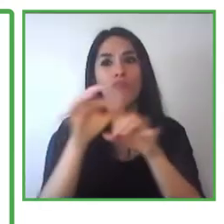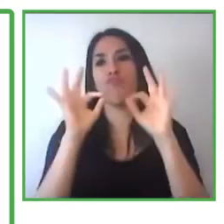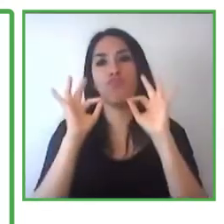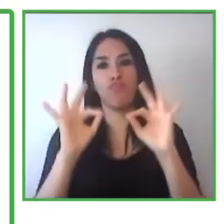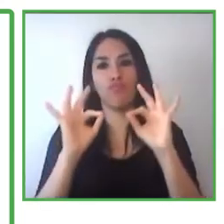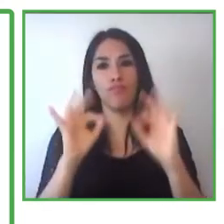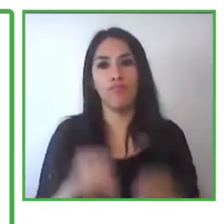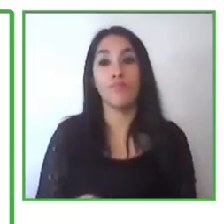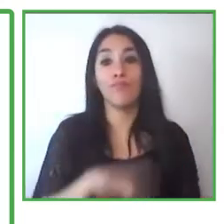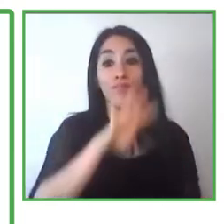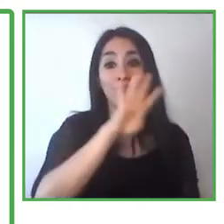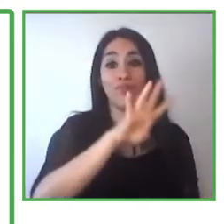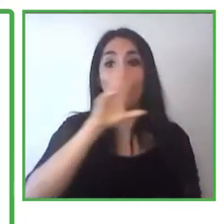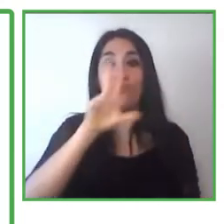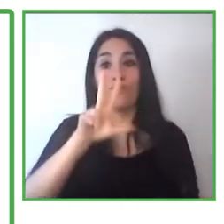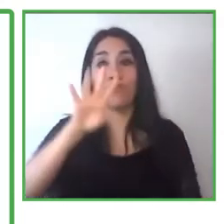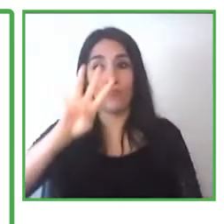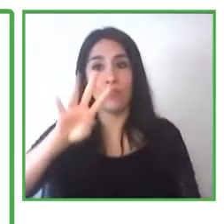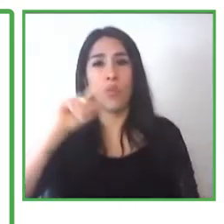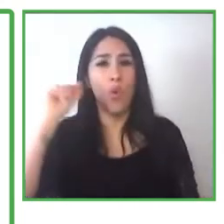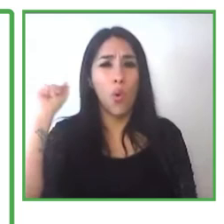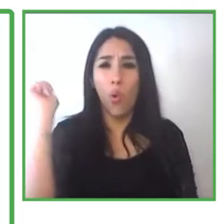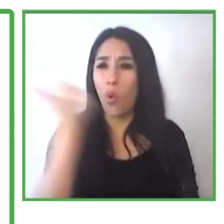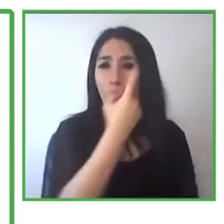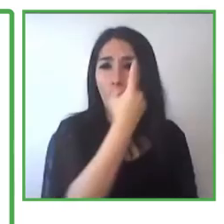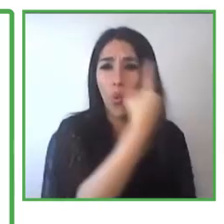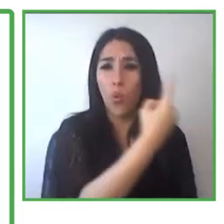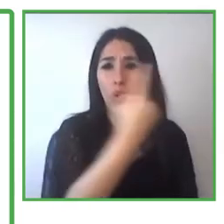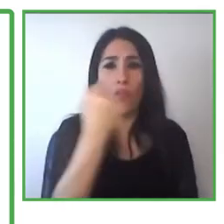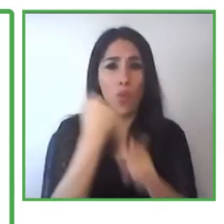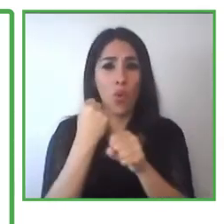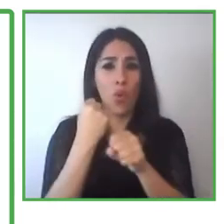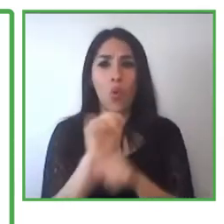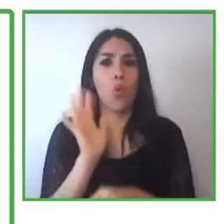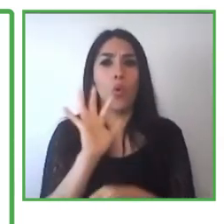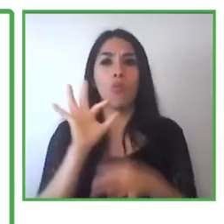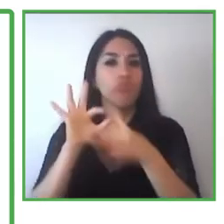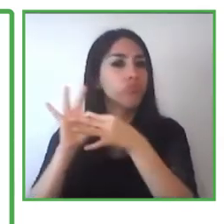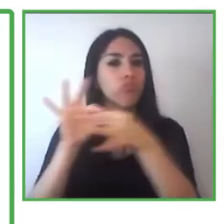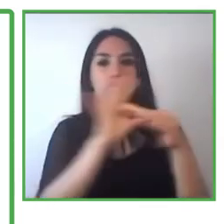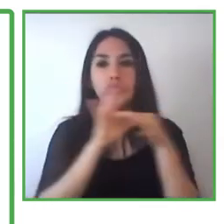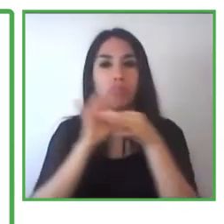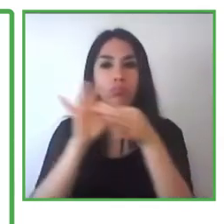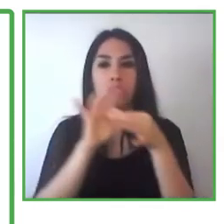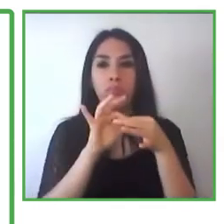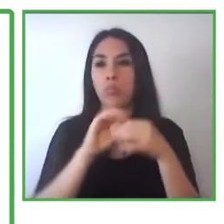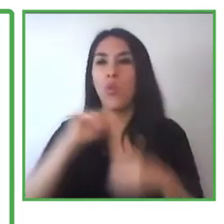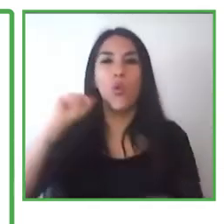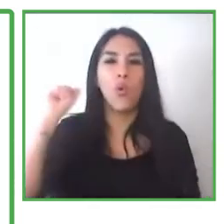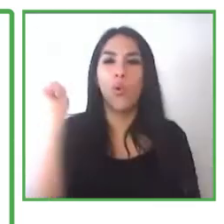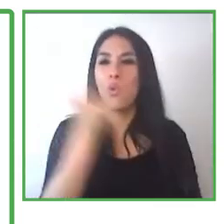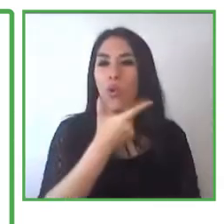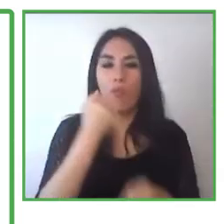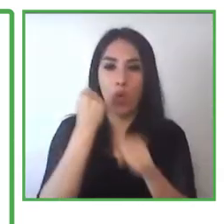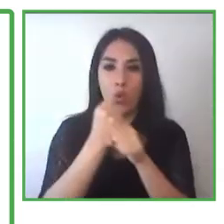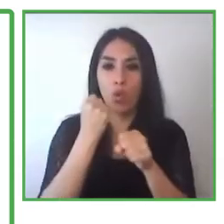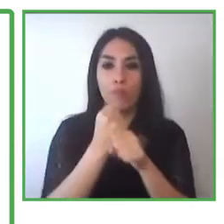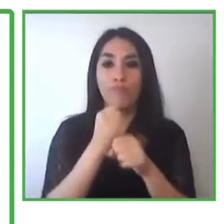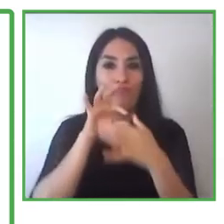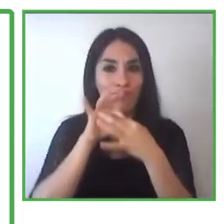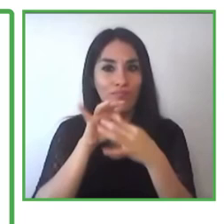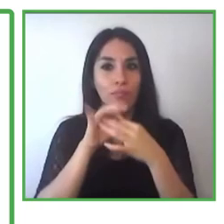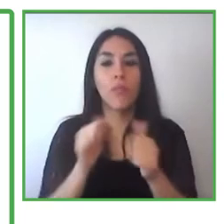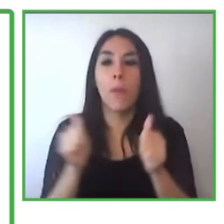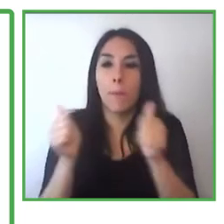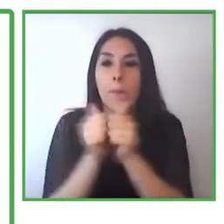cannot have 482 entities working with their own collectives, and in an individual